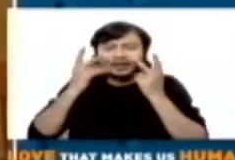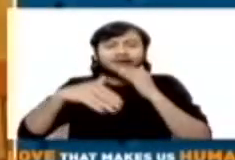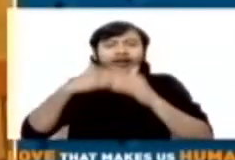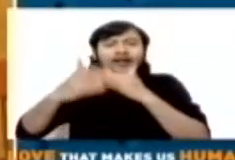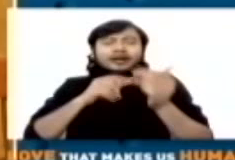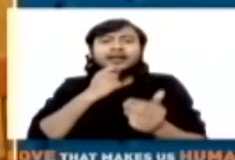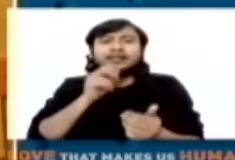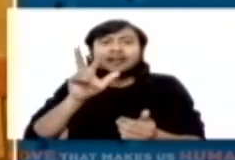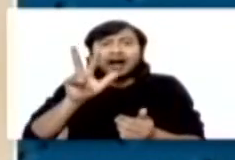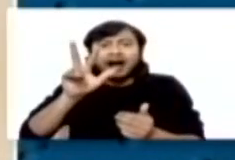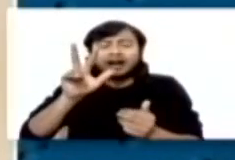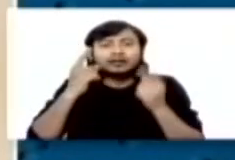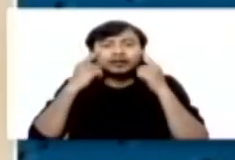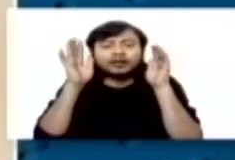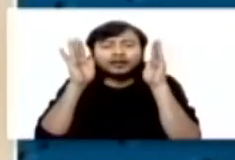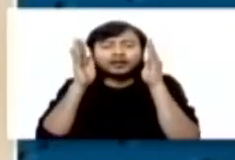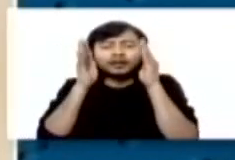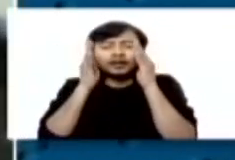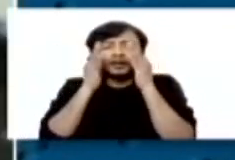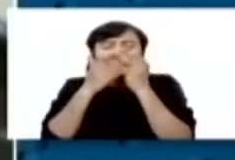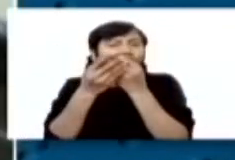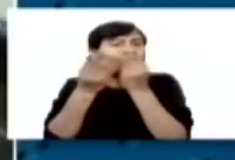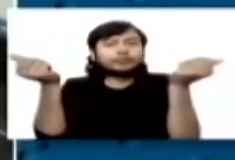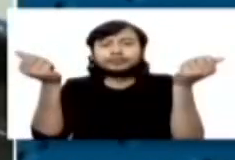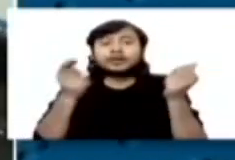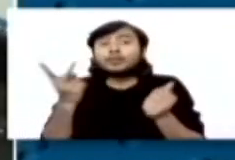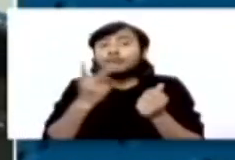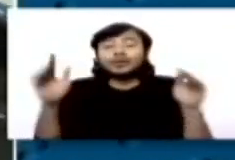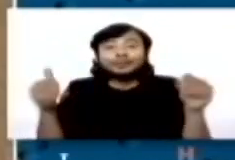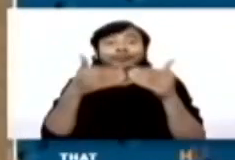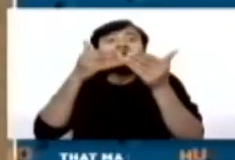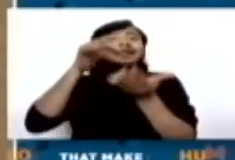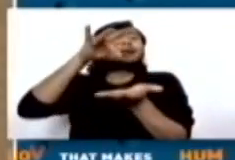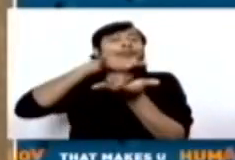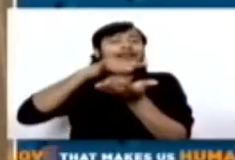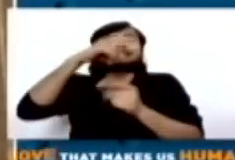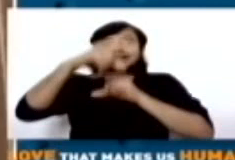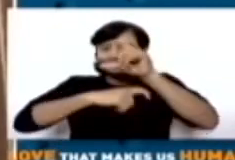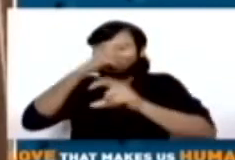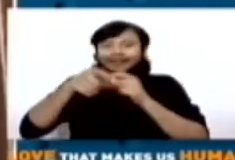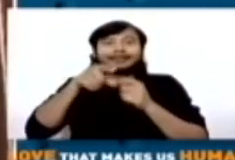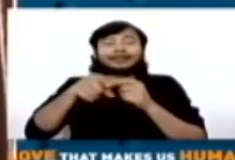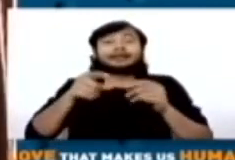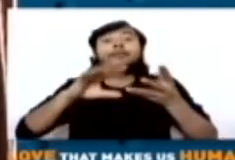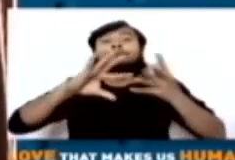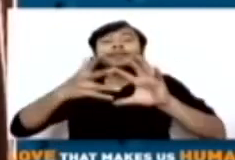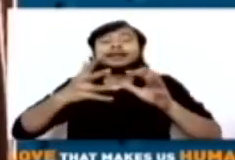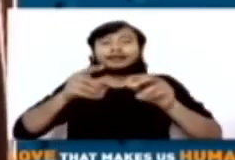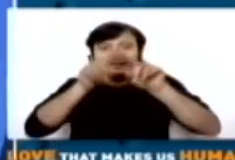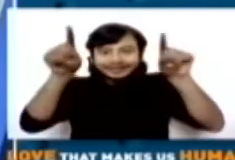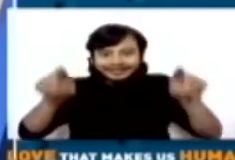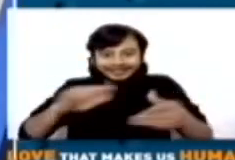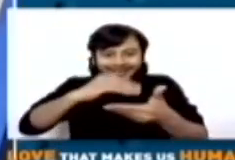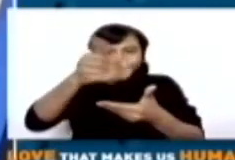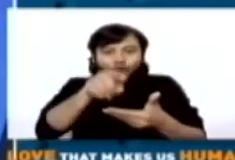Dinesh lost his sight gradually till he was left with none of it by the time he was 8 years. They both met in a software company that